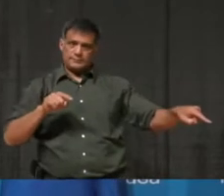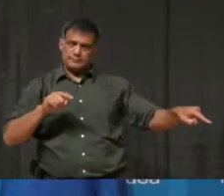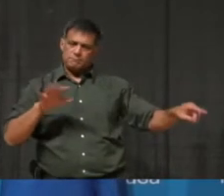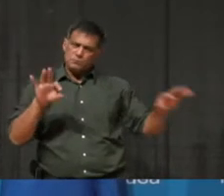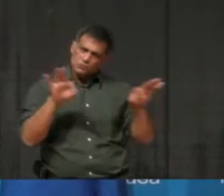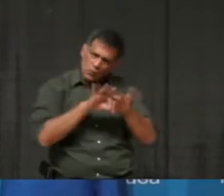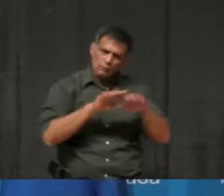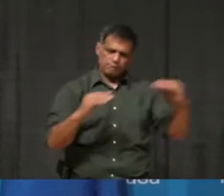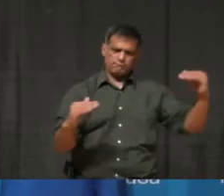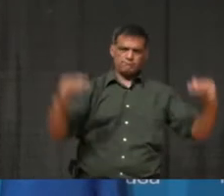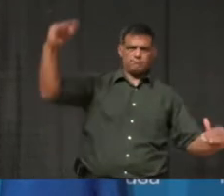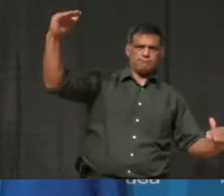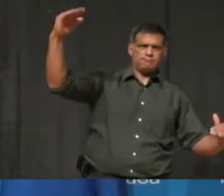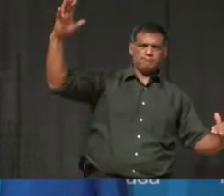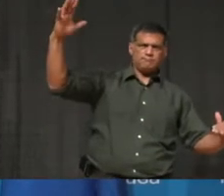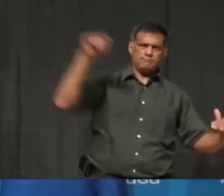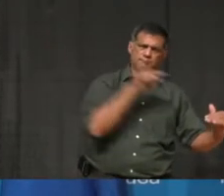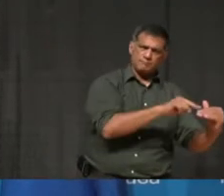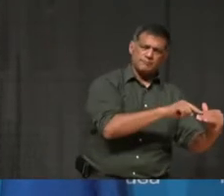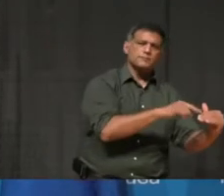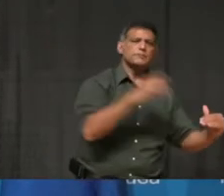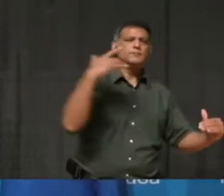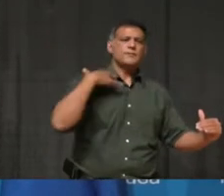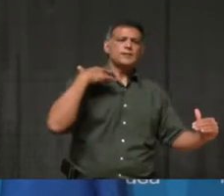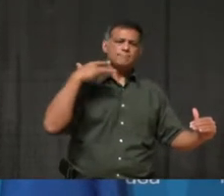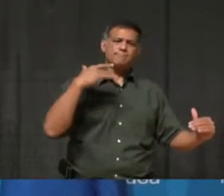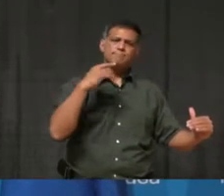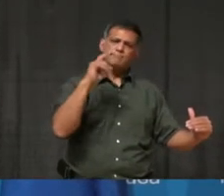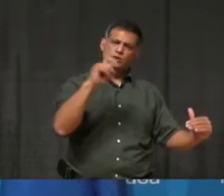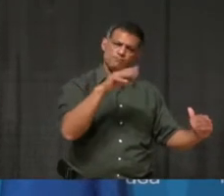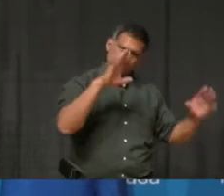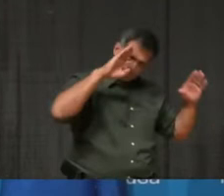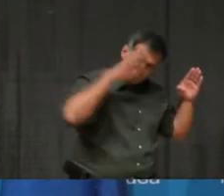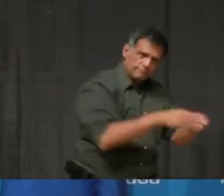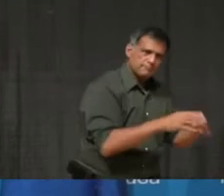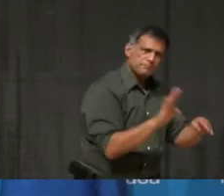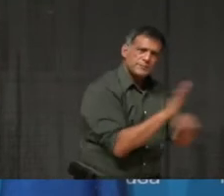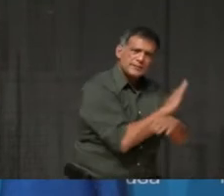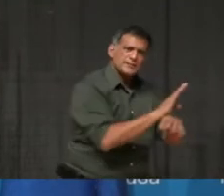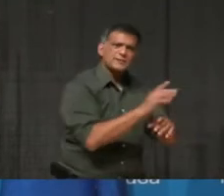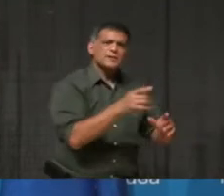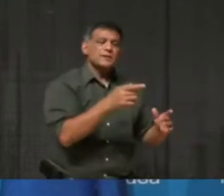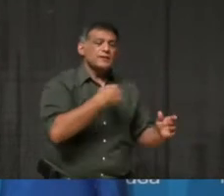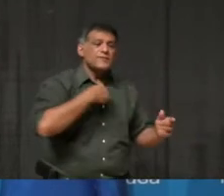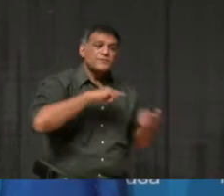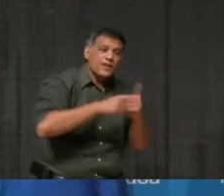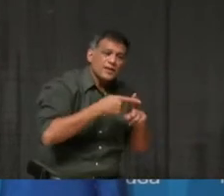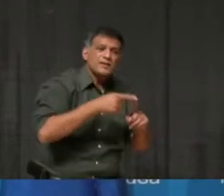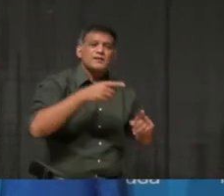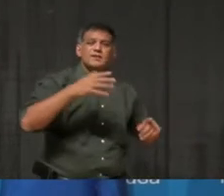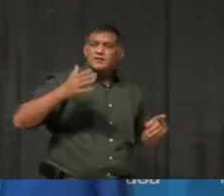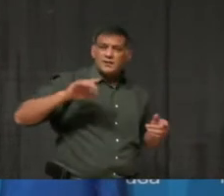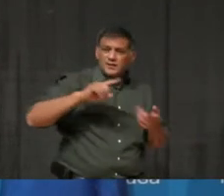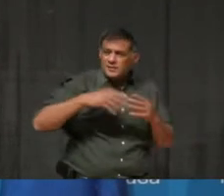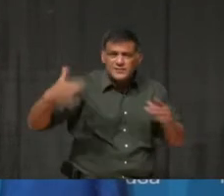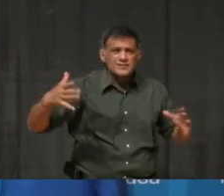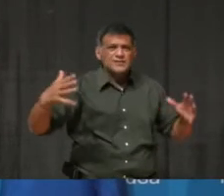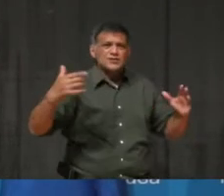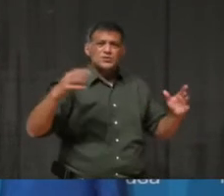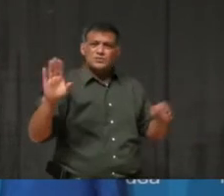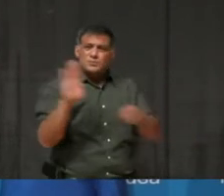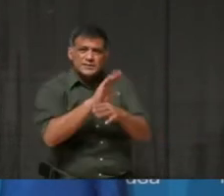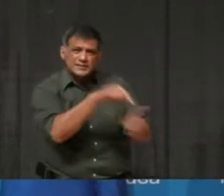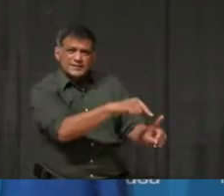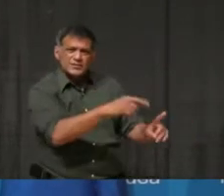friends and our neighbours in our community. We cannot afford to see them close their doors permanently as a result of this lockdown.